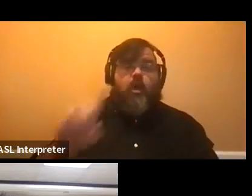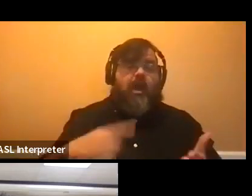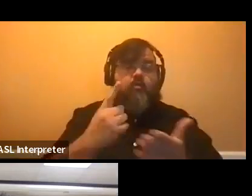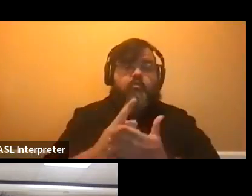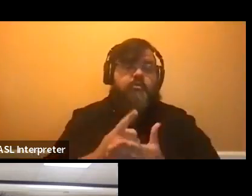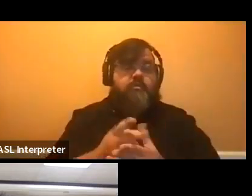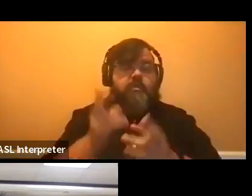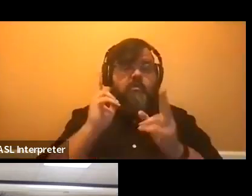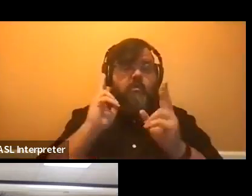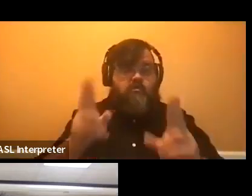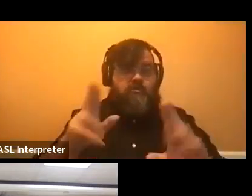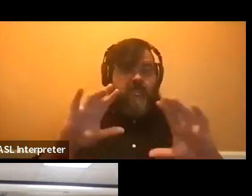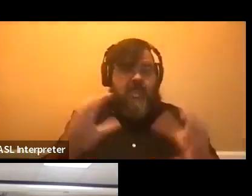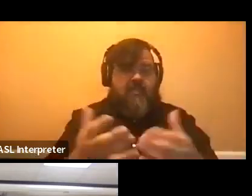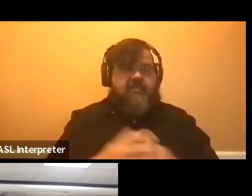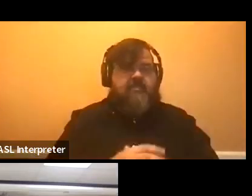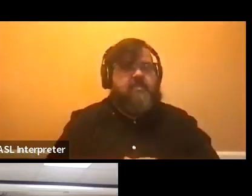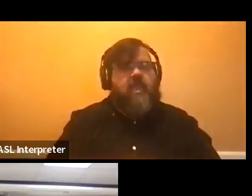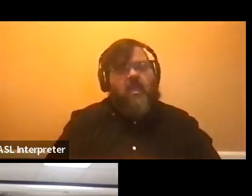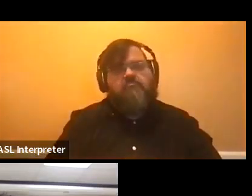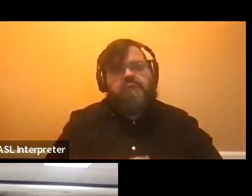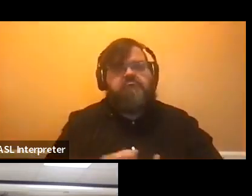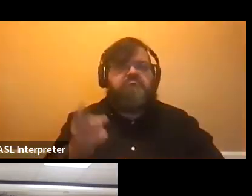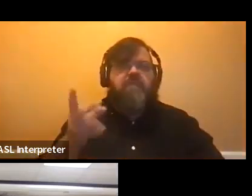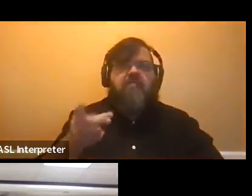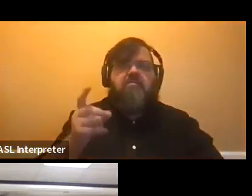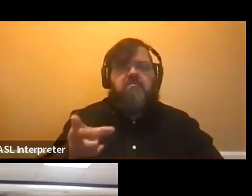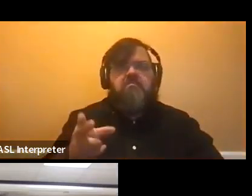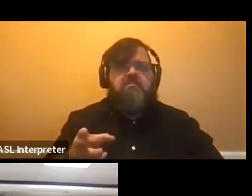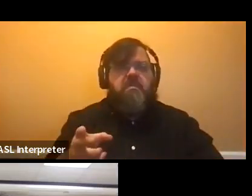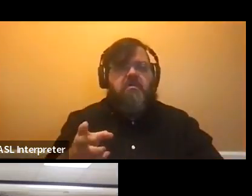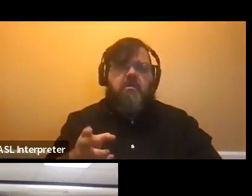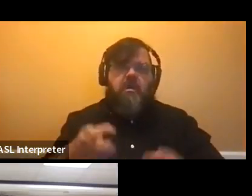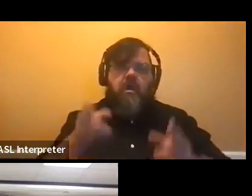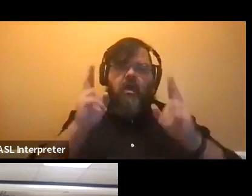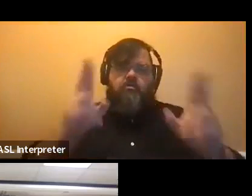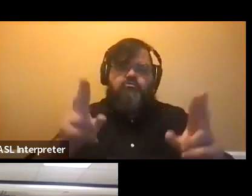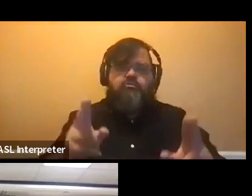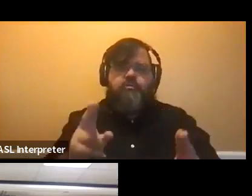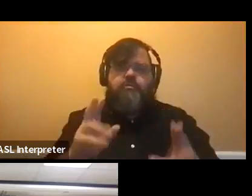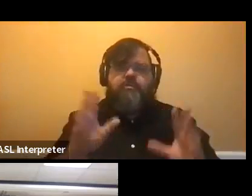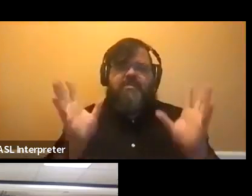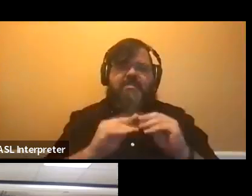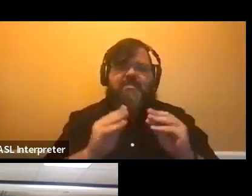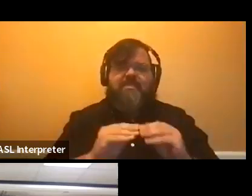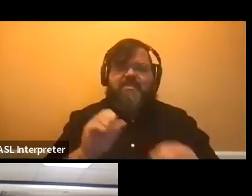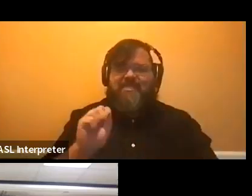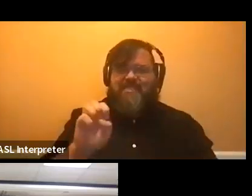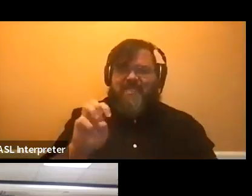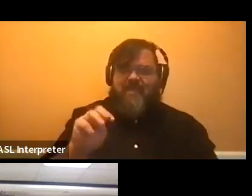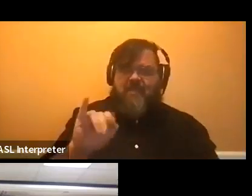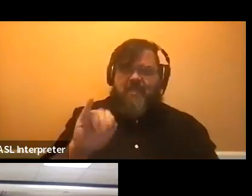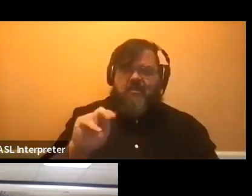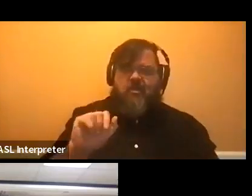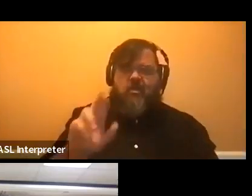from the interdisciplinary honors seminars. Taylor gave an example of her entrepreneurship seminar this